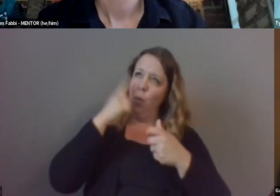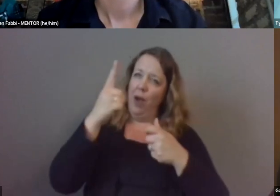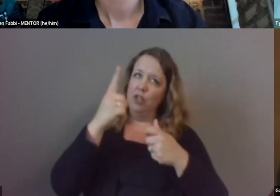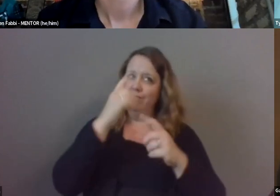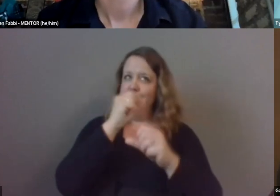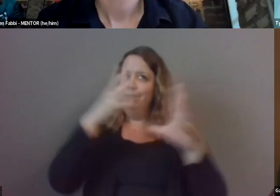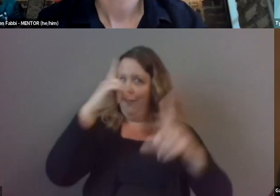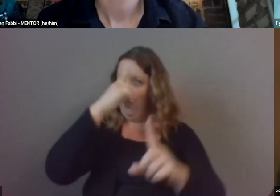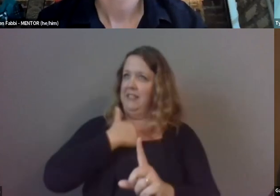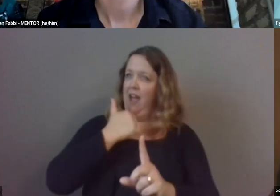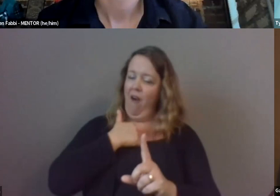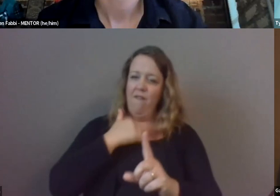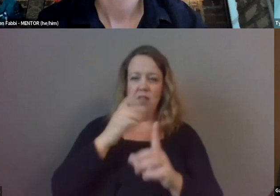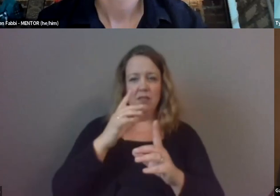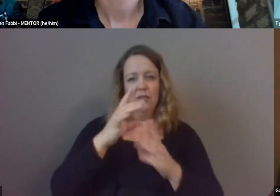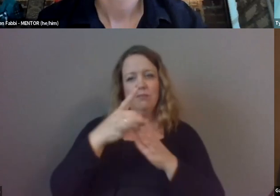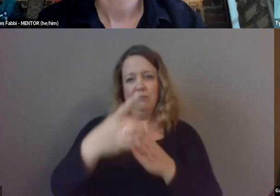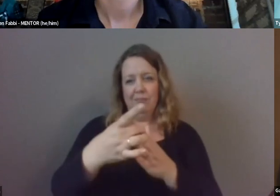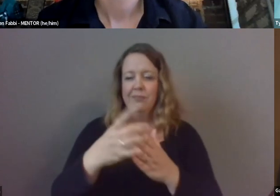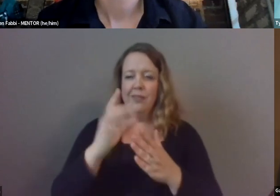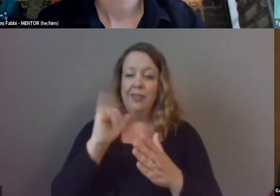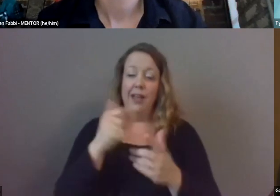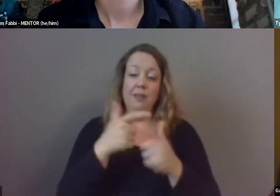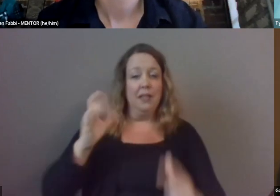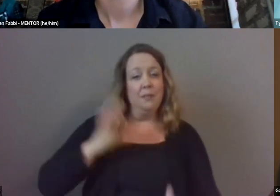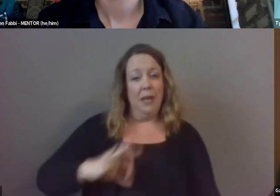probably the biggest benefit i got from mentoring for sure